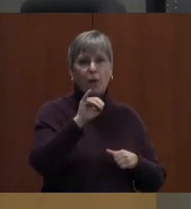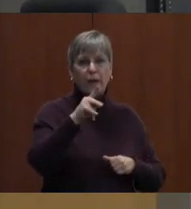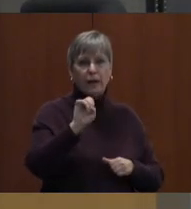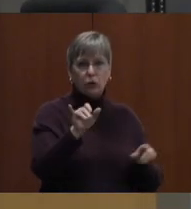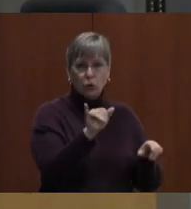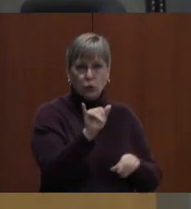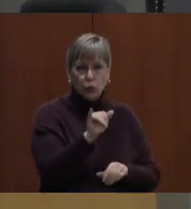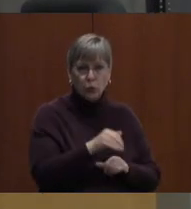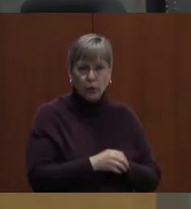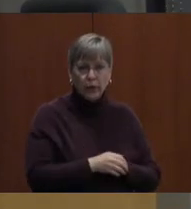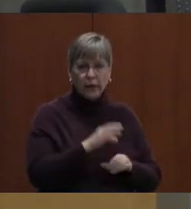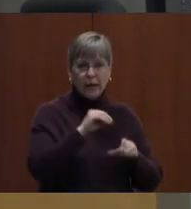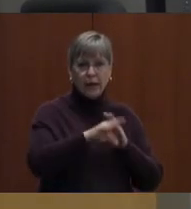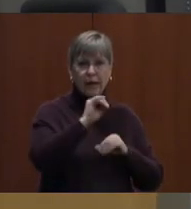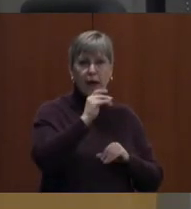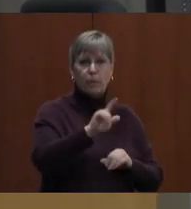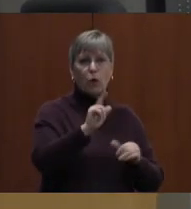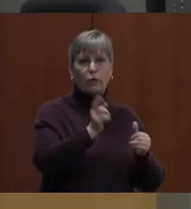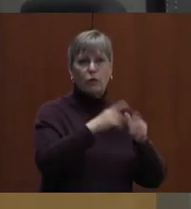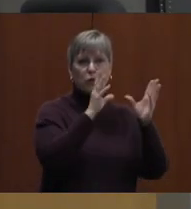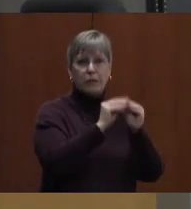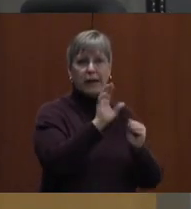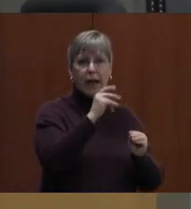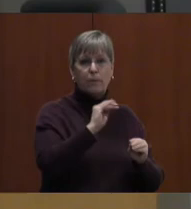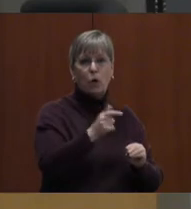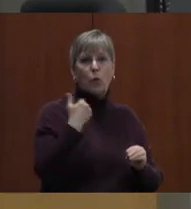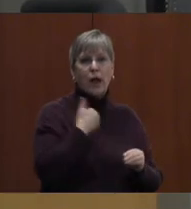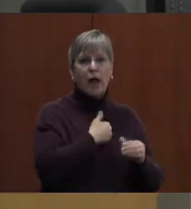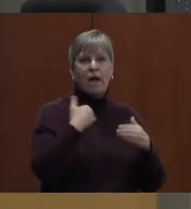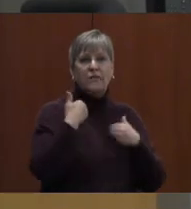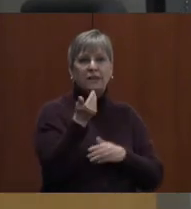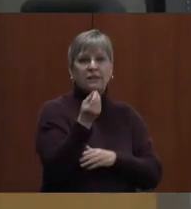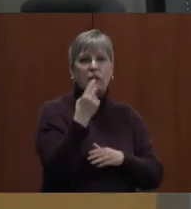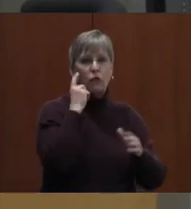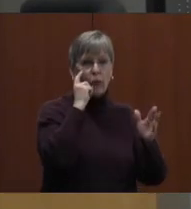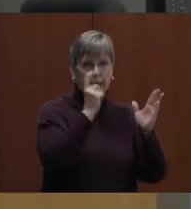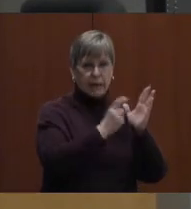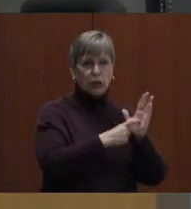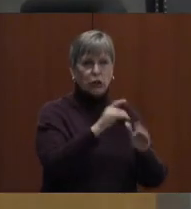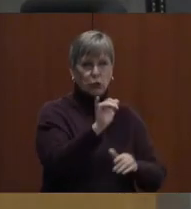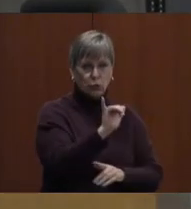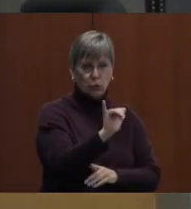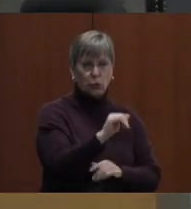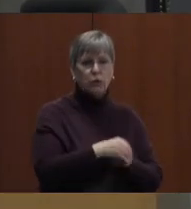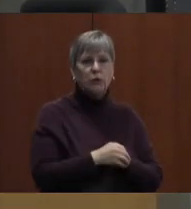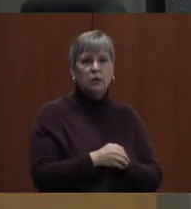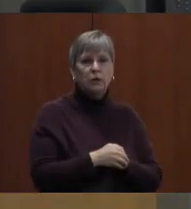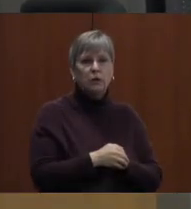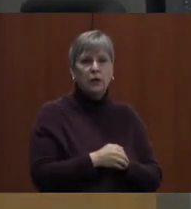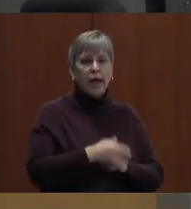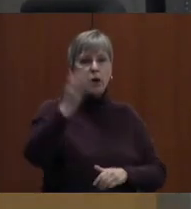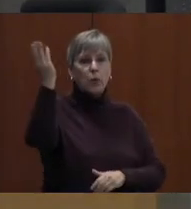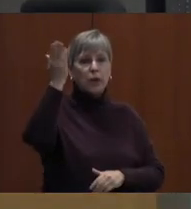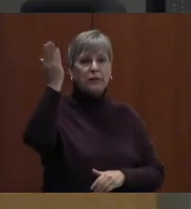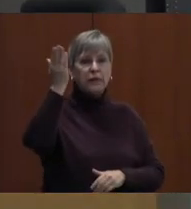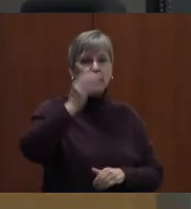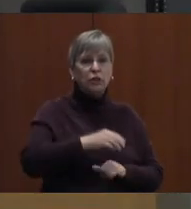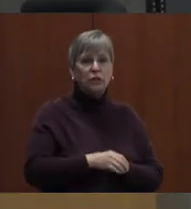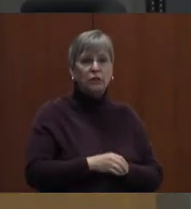In April, the first meeting in April, we have several recognitions, and we have a presentation